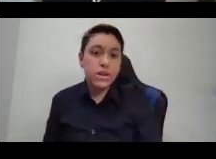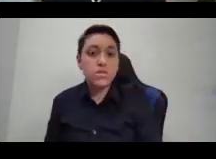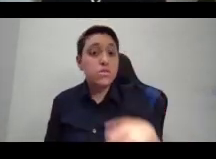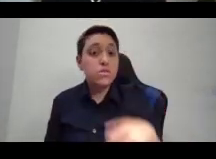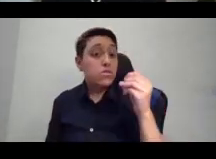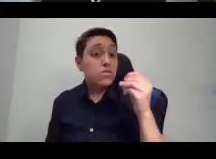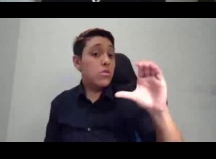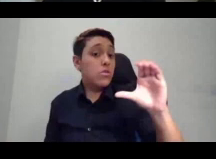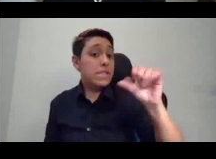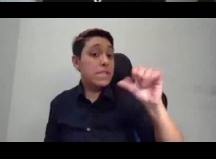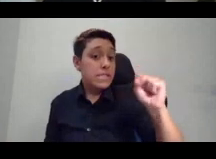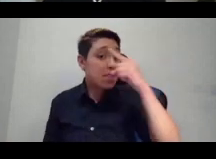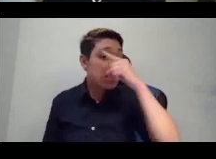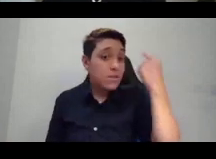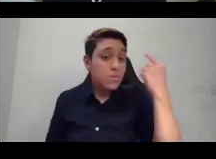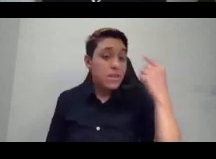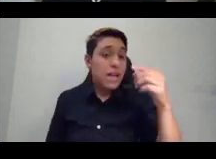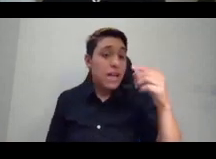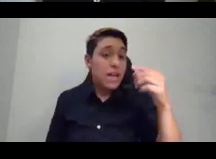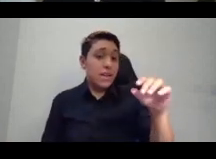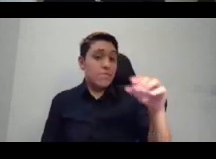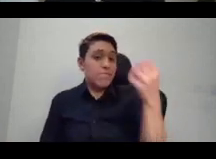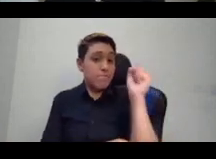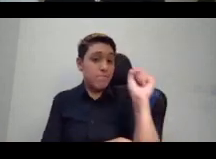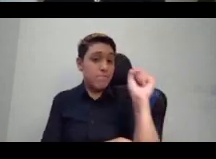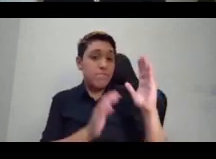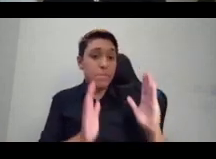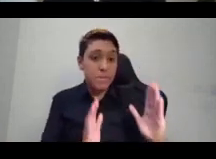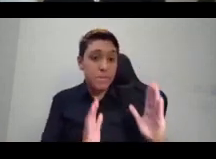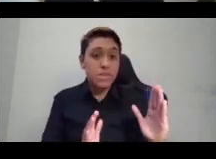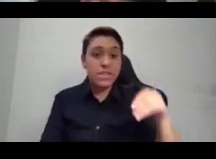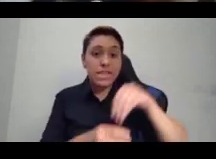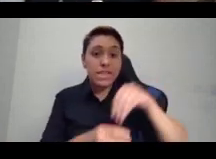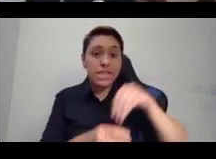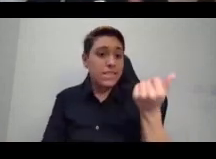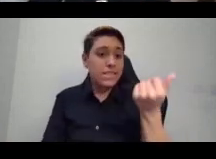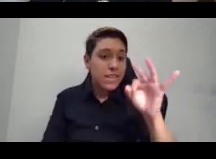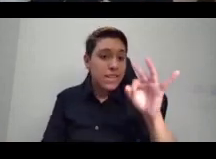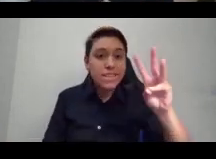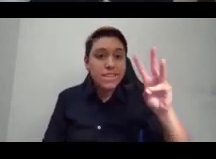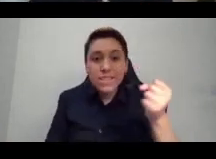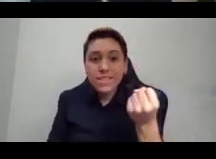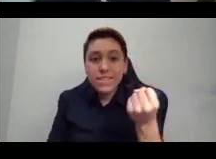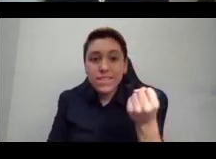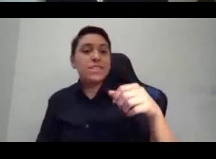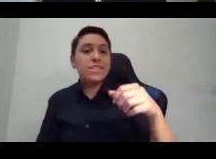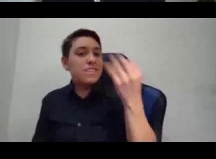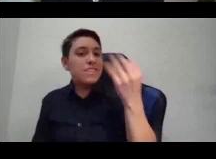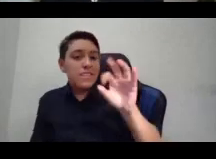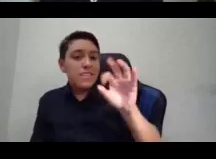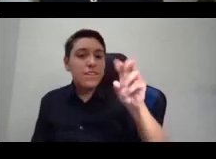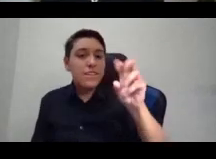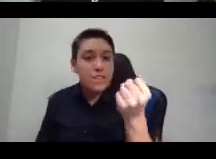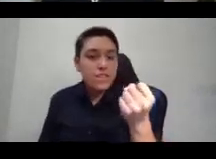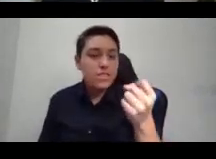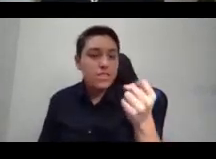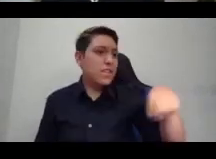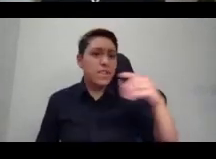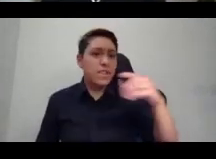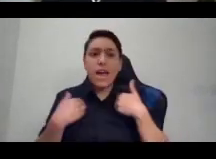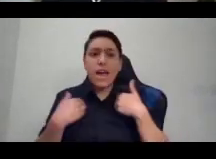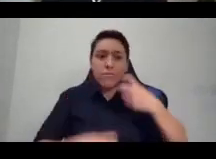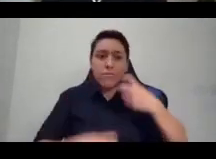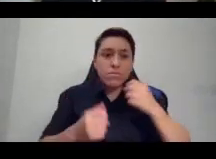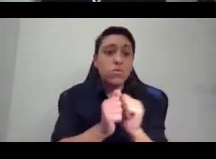1950s and 1860s and 1930s are taking issue with the gender categories that have been offered to